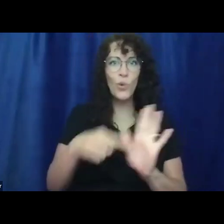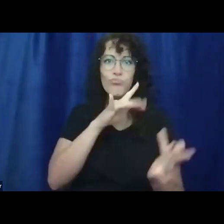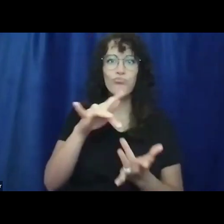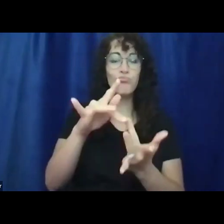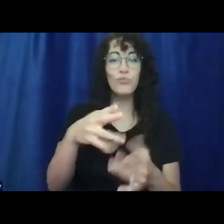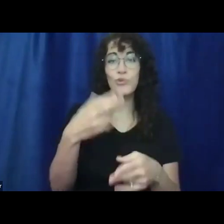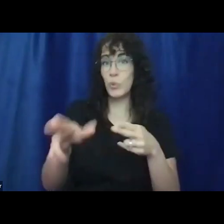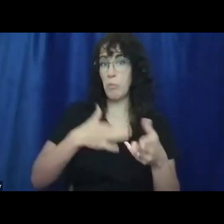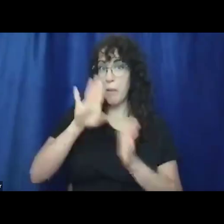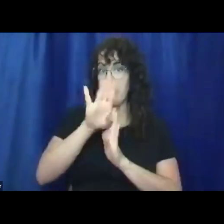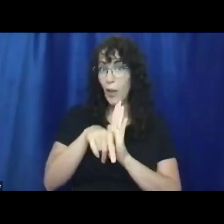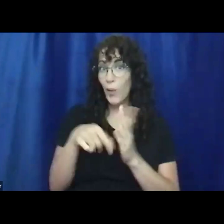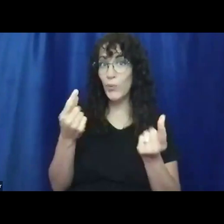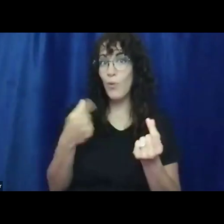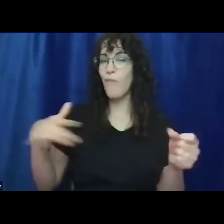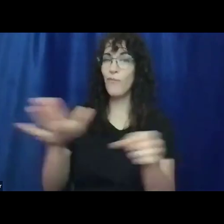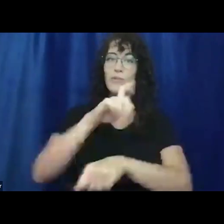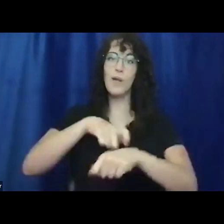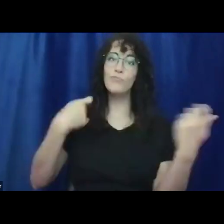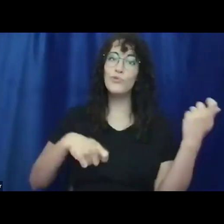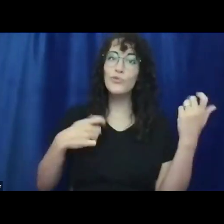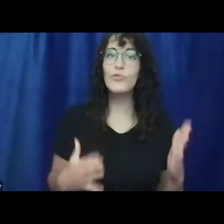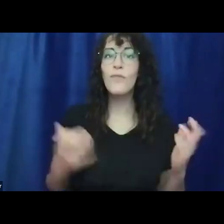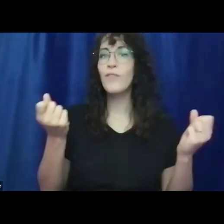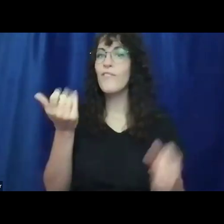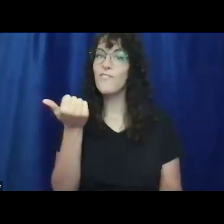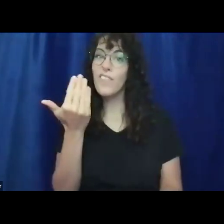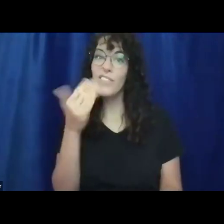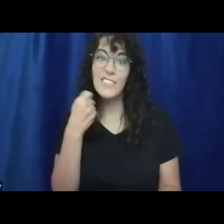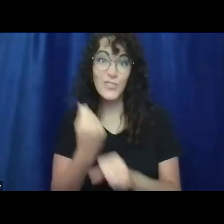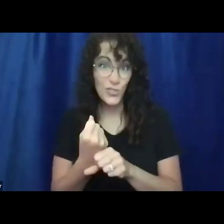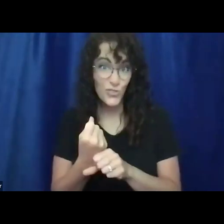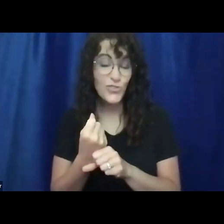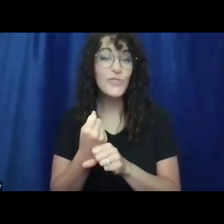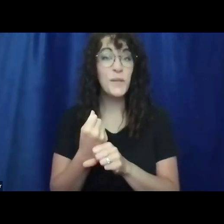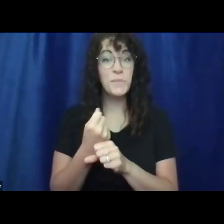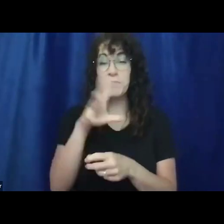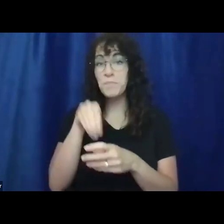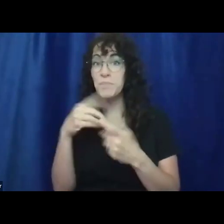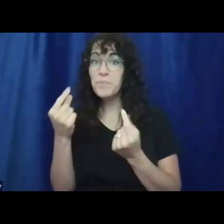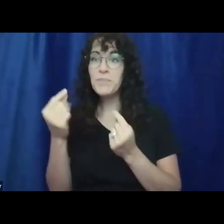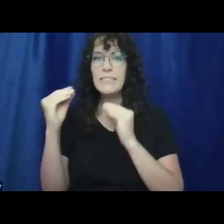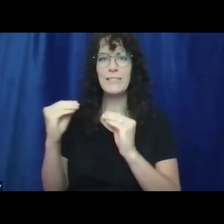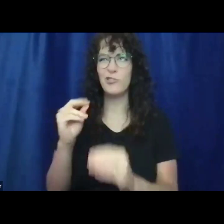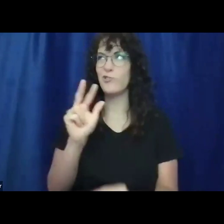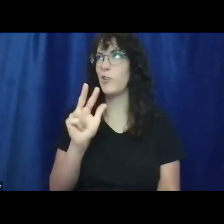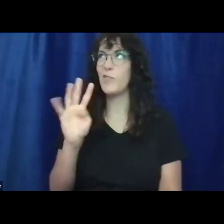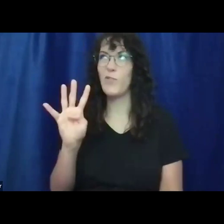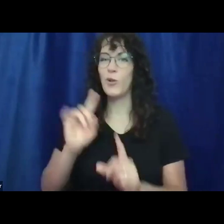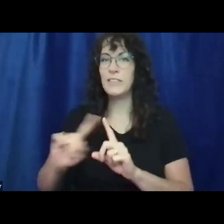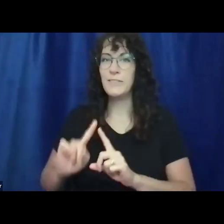background is I was a full-time musician for 15 years, which included teaching at three or four different